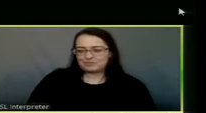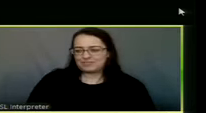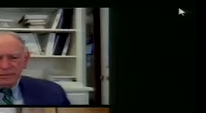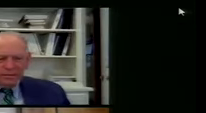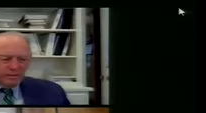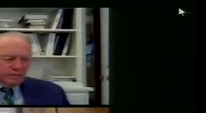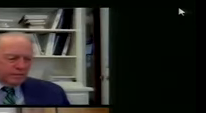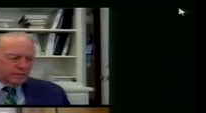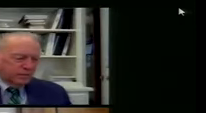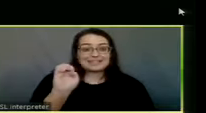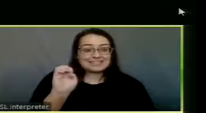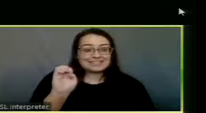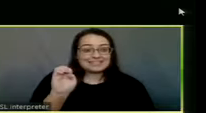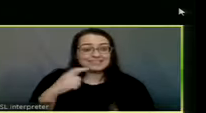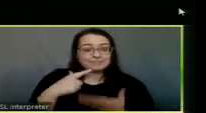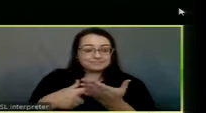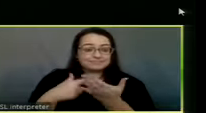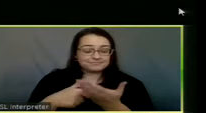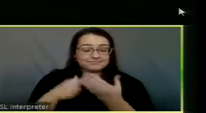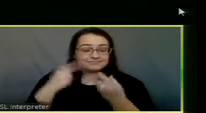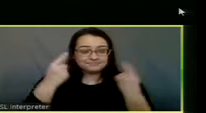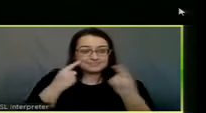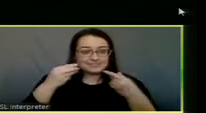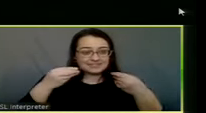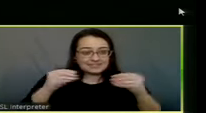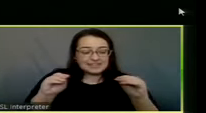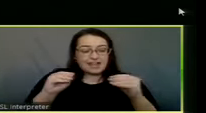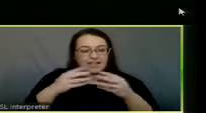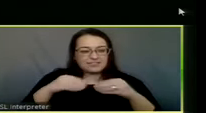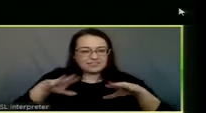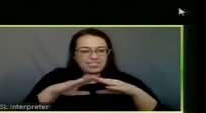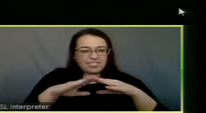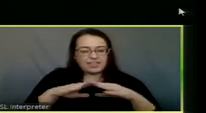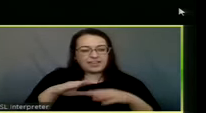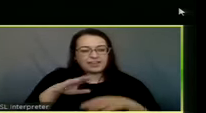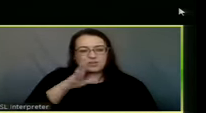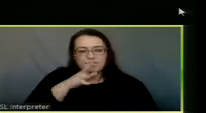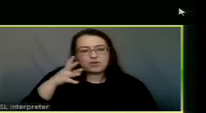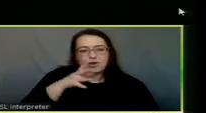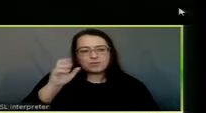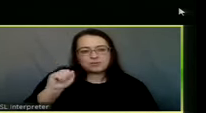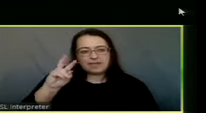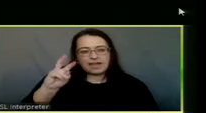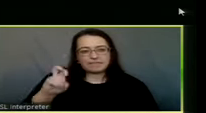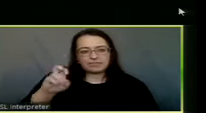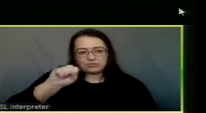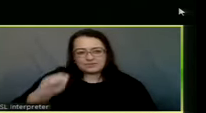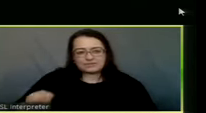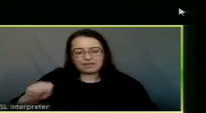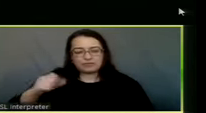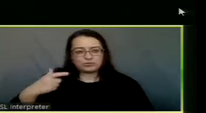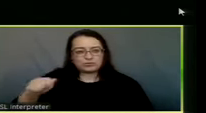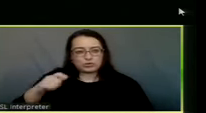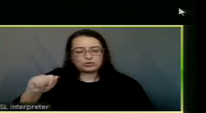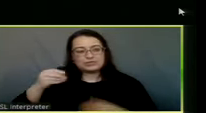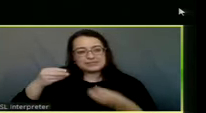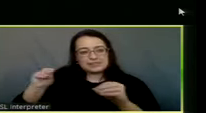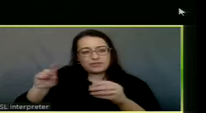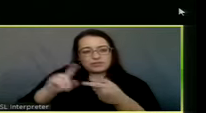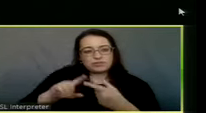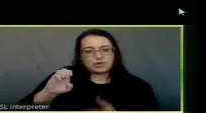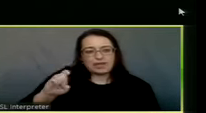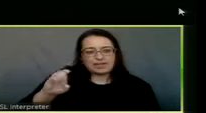Item 3E is to discuss and consider the sale of real estate located at Farmers Avenue and South Georgia Street to XL Energy.